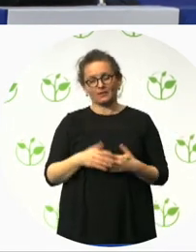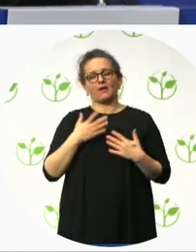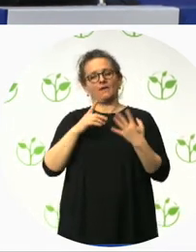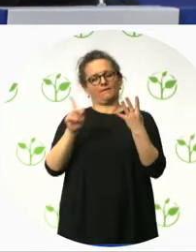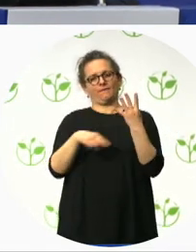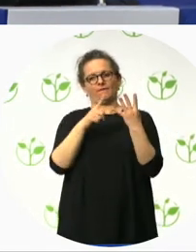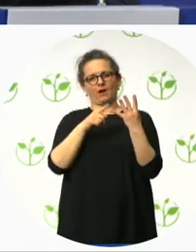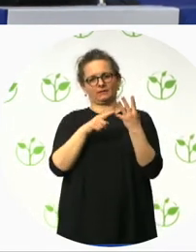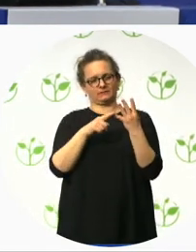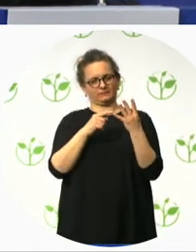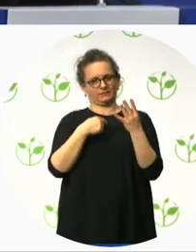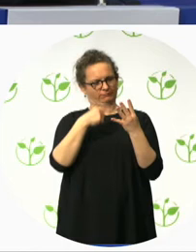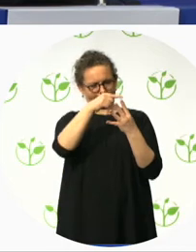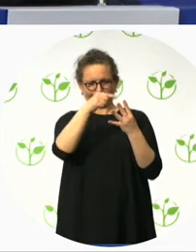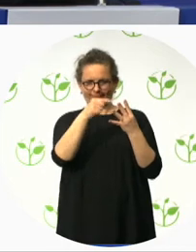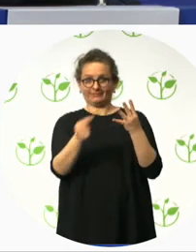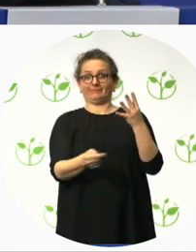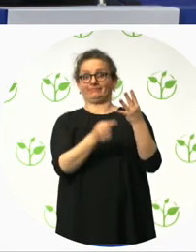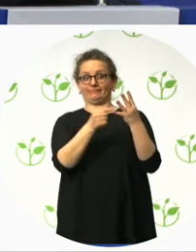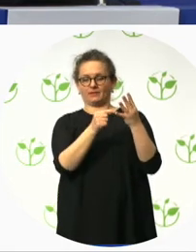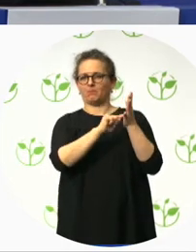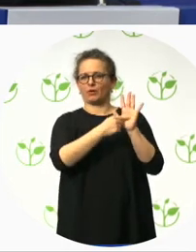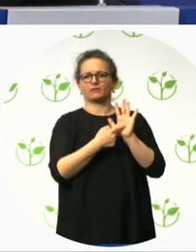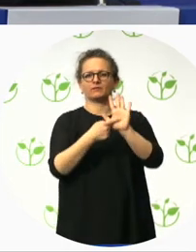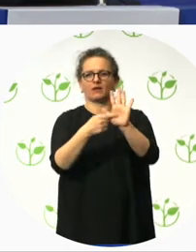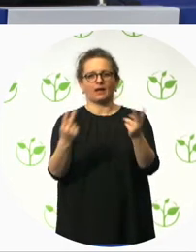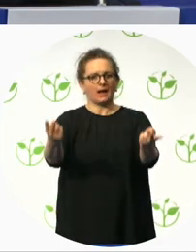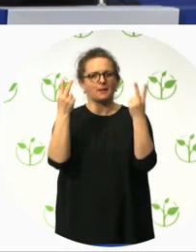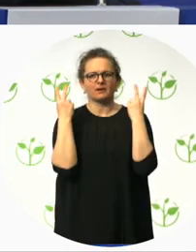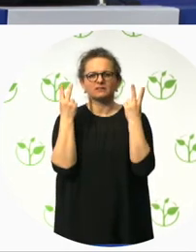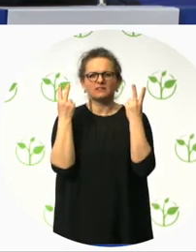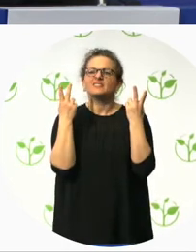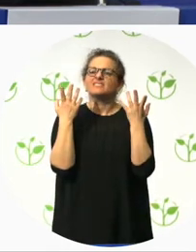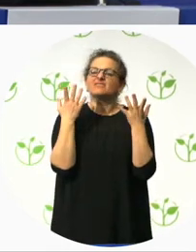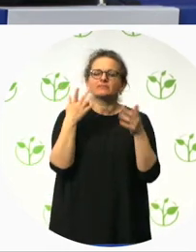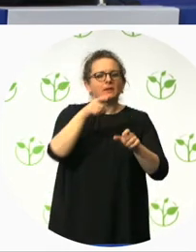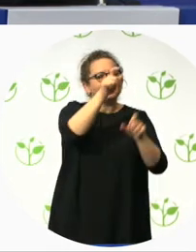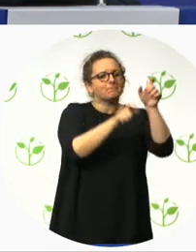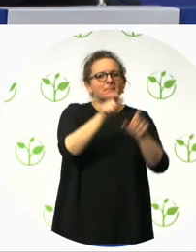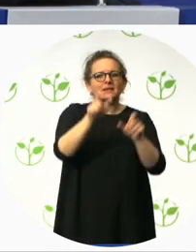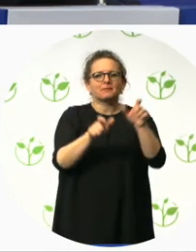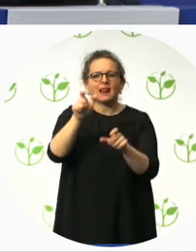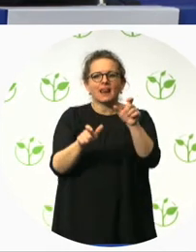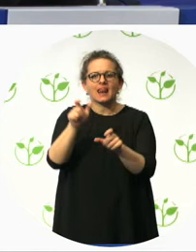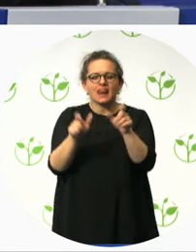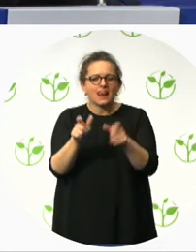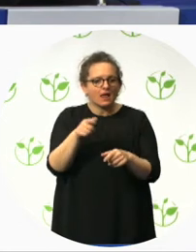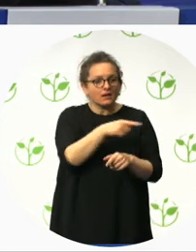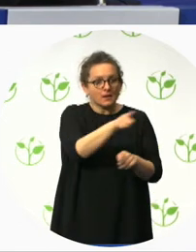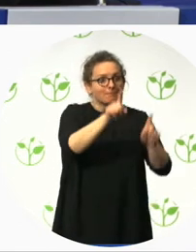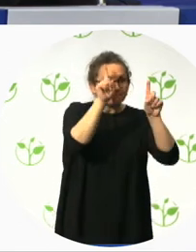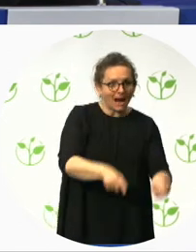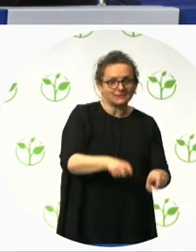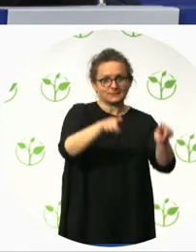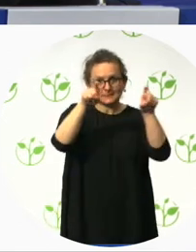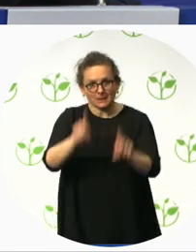They are there as a, a guide simply. Um, don't feel that that is the absolute way that, that something must be done. Don't be bold.